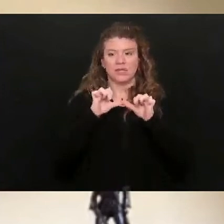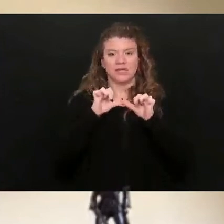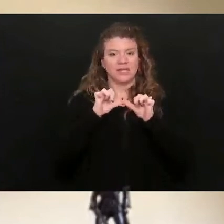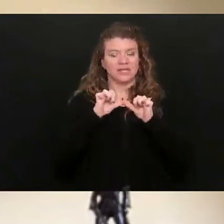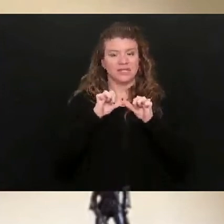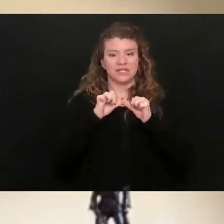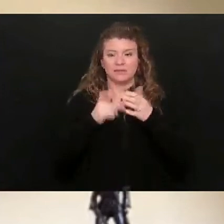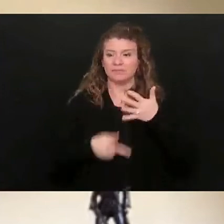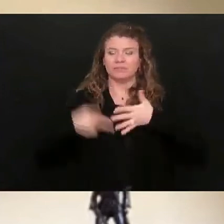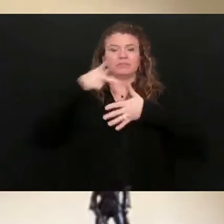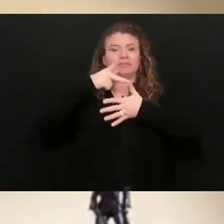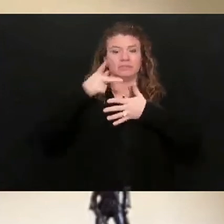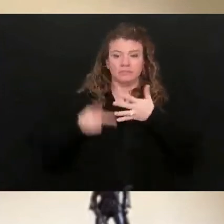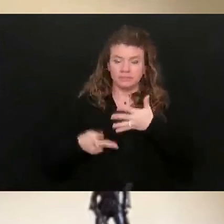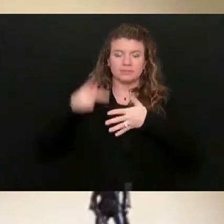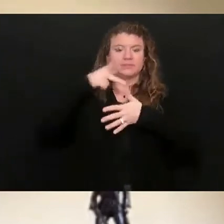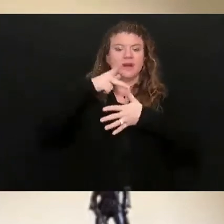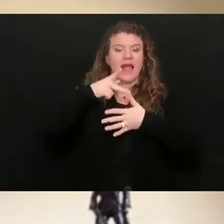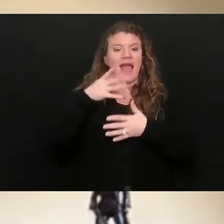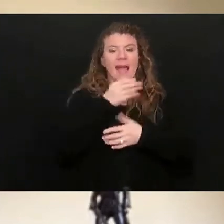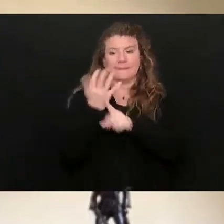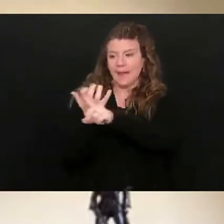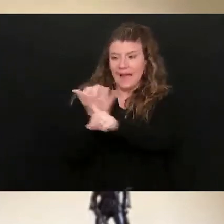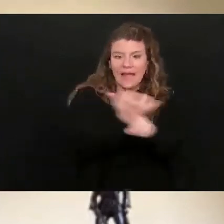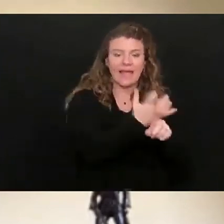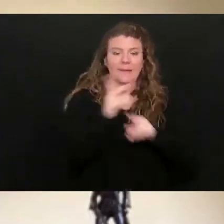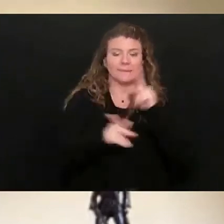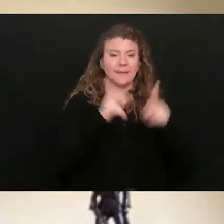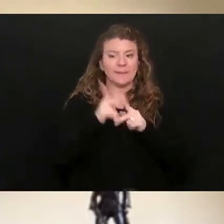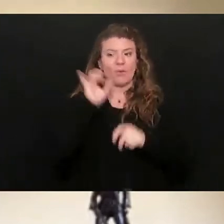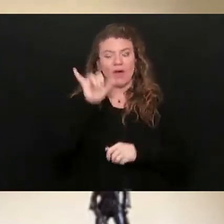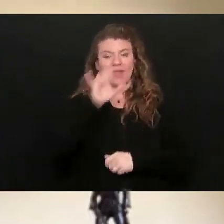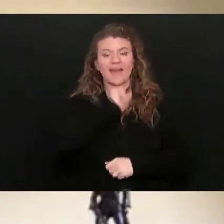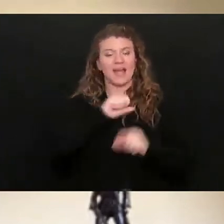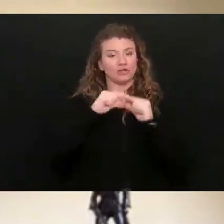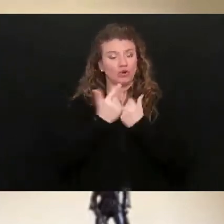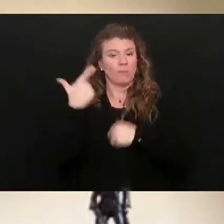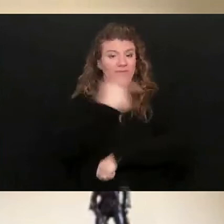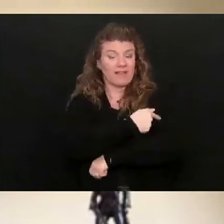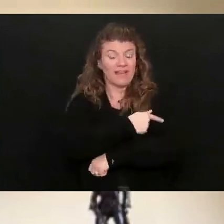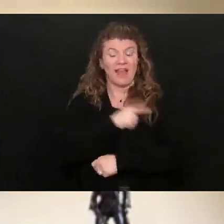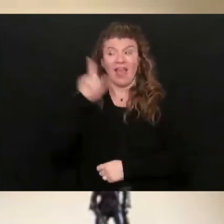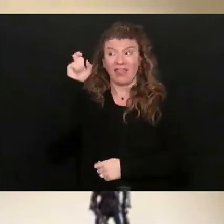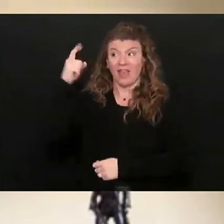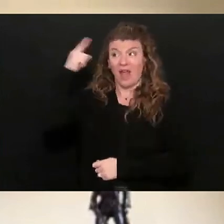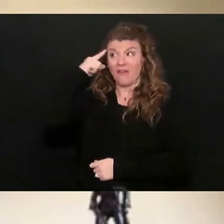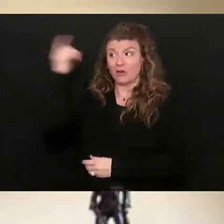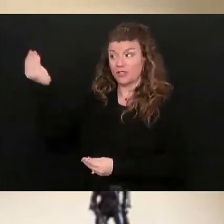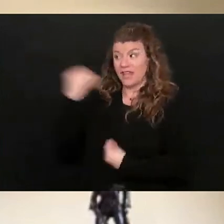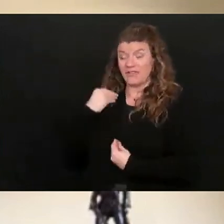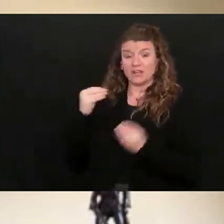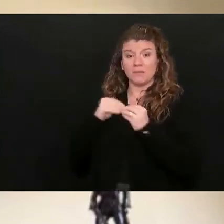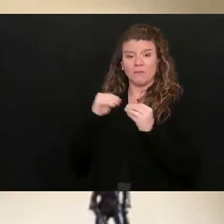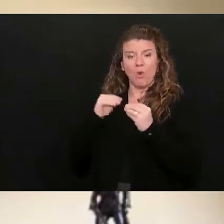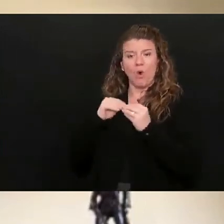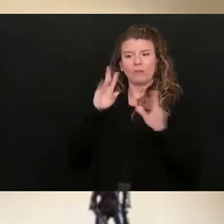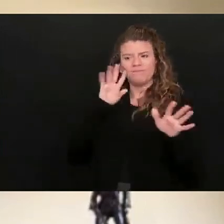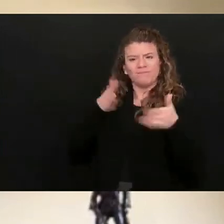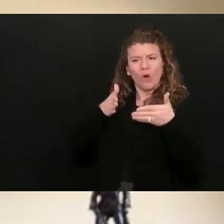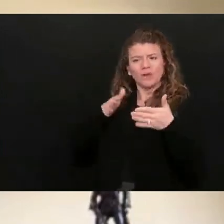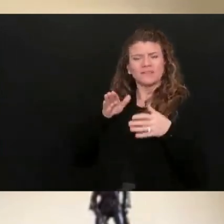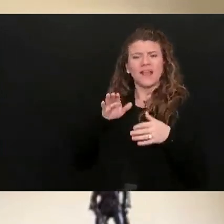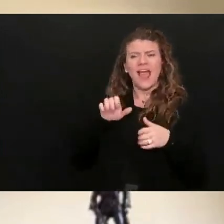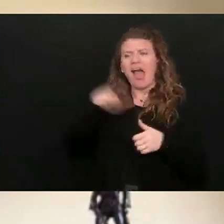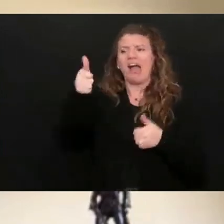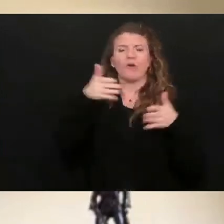paths out to get people in that age group vaccinated. The governor's pressed us now to look at other ways to focus